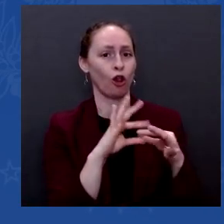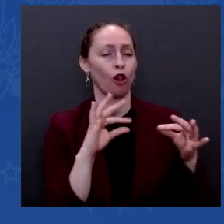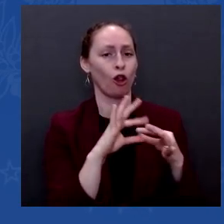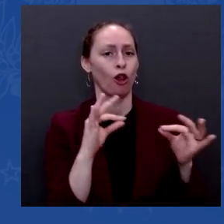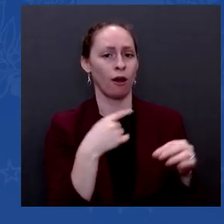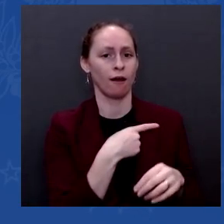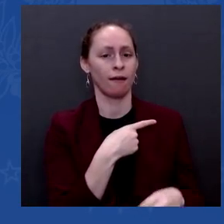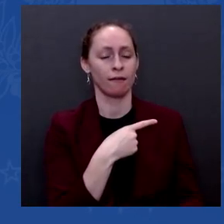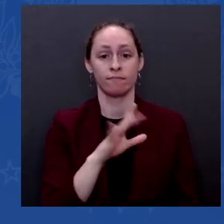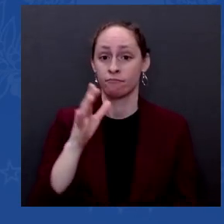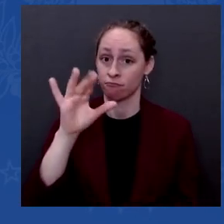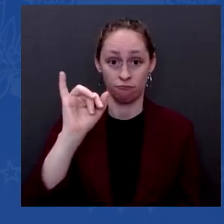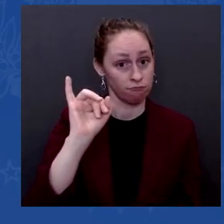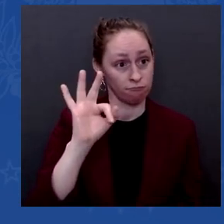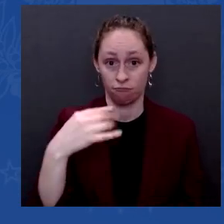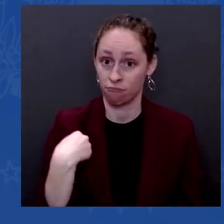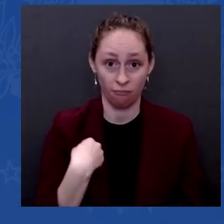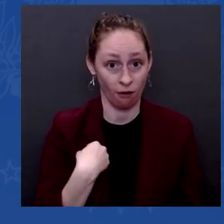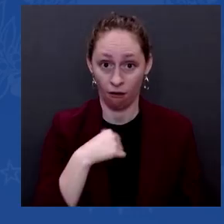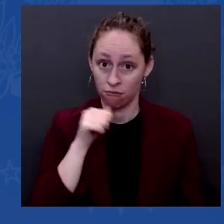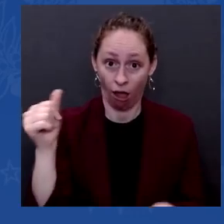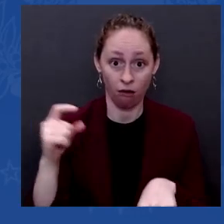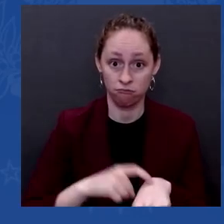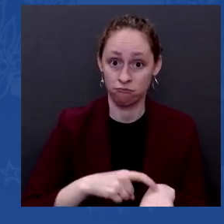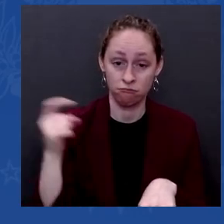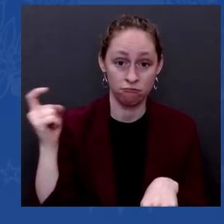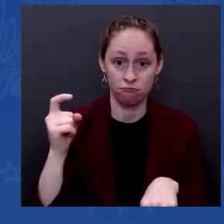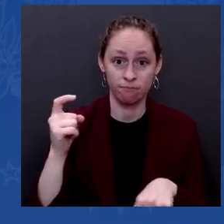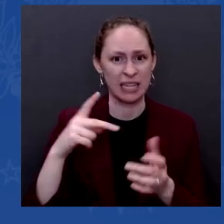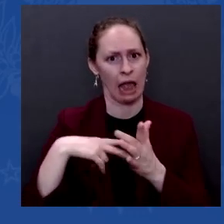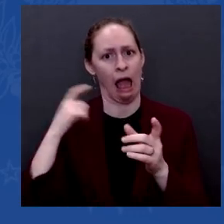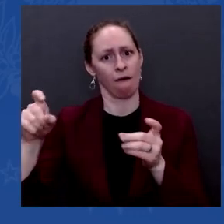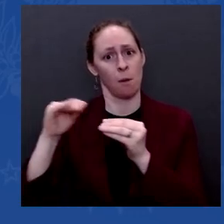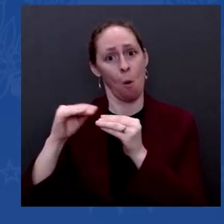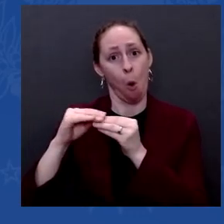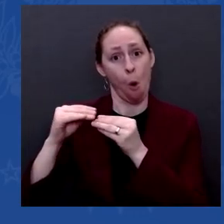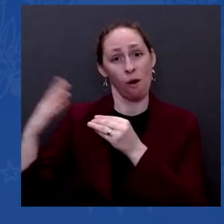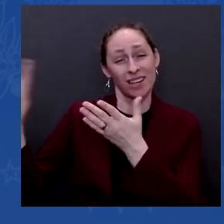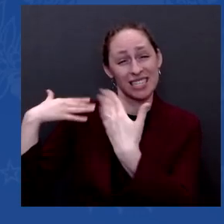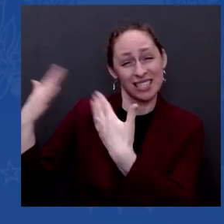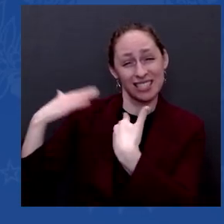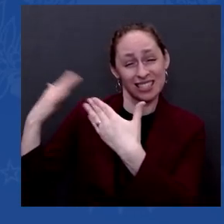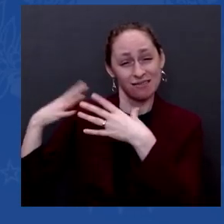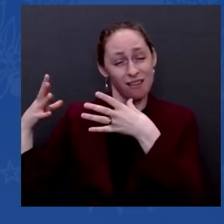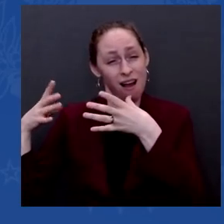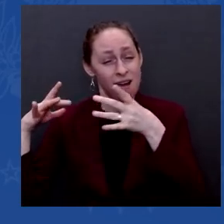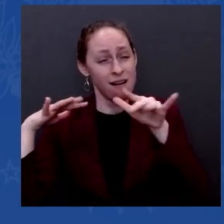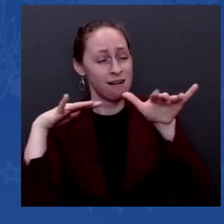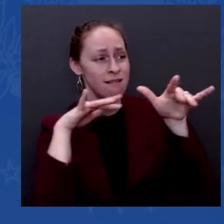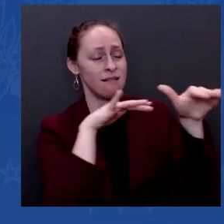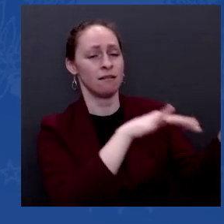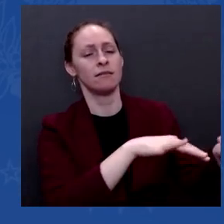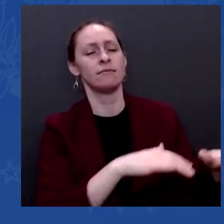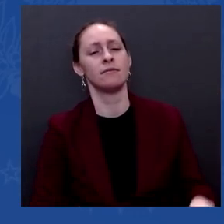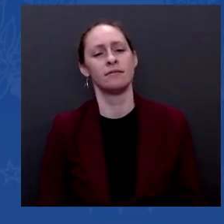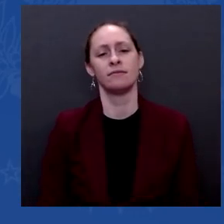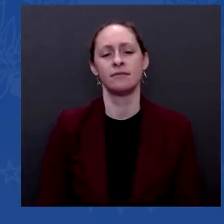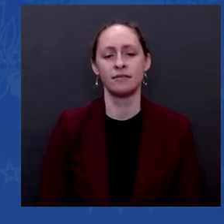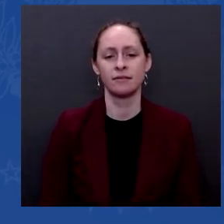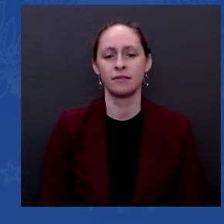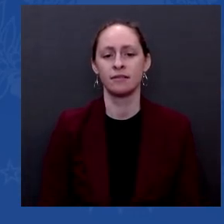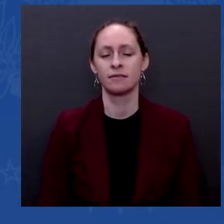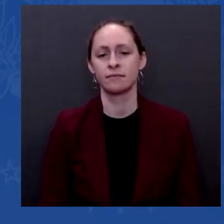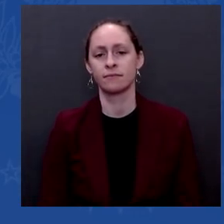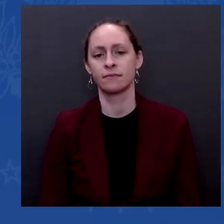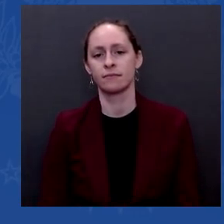feel badly what's happening as a consequence of the incompetence of the Taliban? Yes, I do.